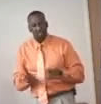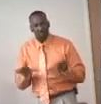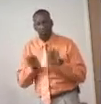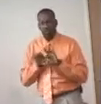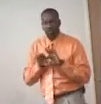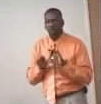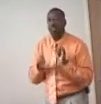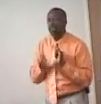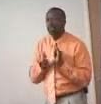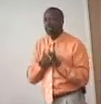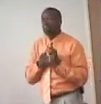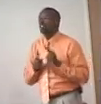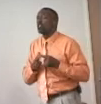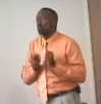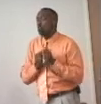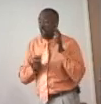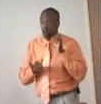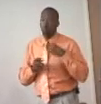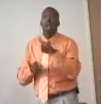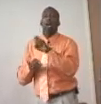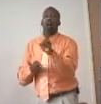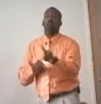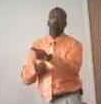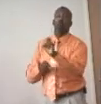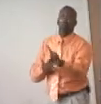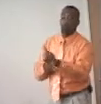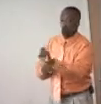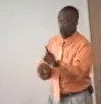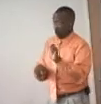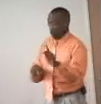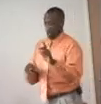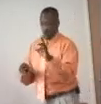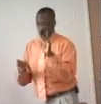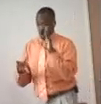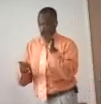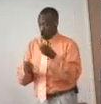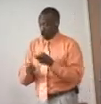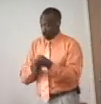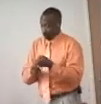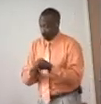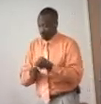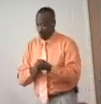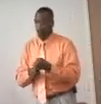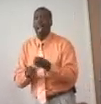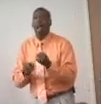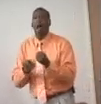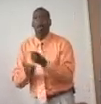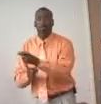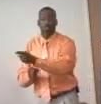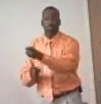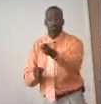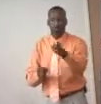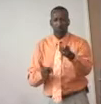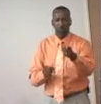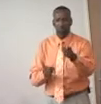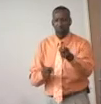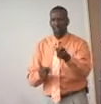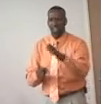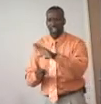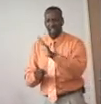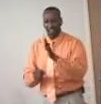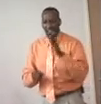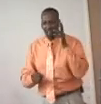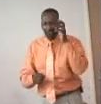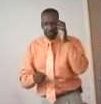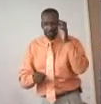this is important that it starts with hearing. So I'm going to ask you some questions, all right? There's no trick question here. How many of you have